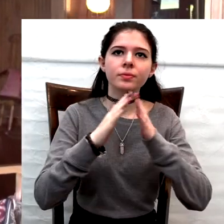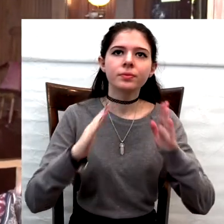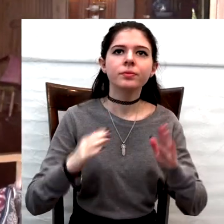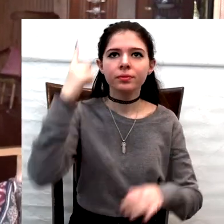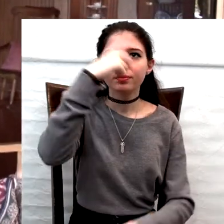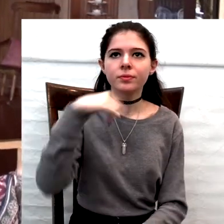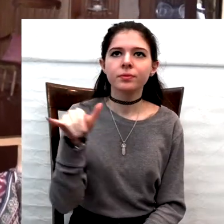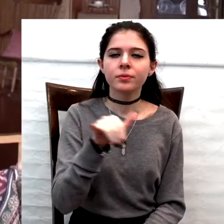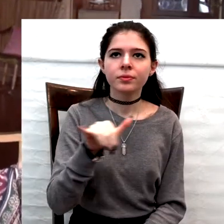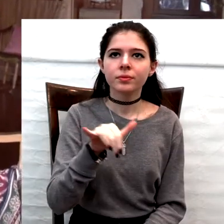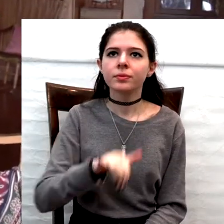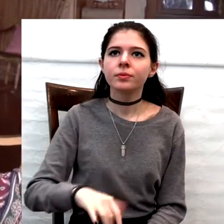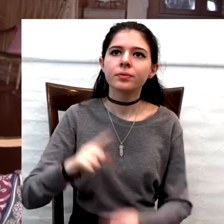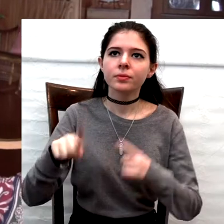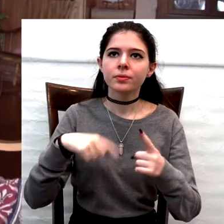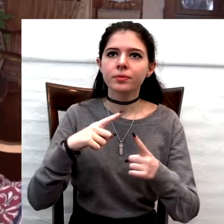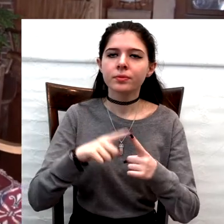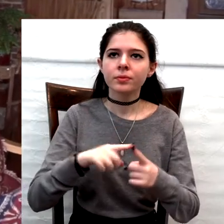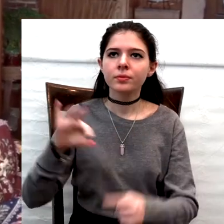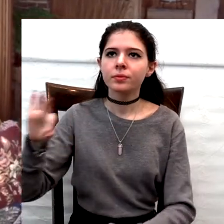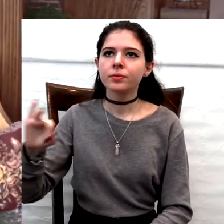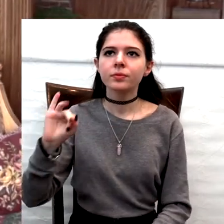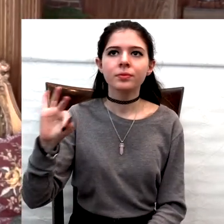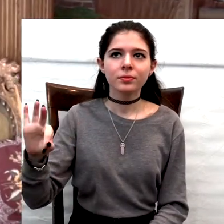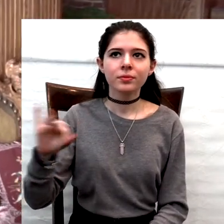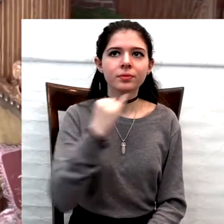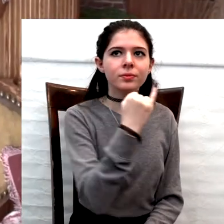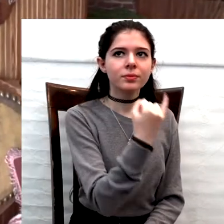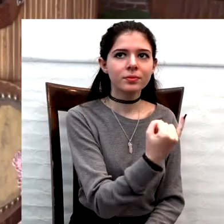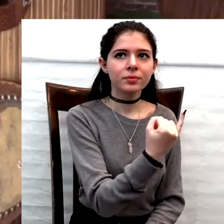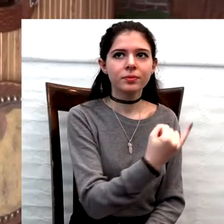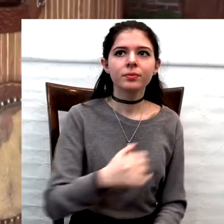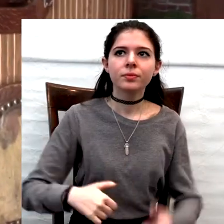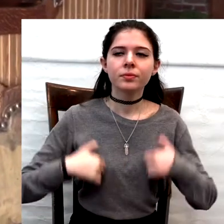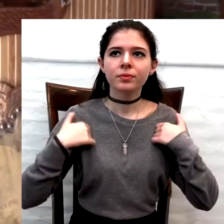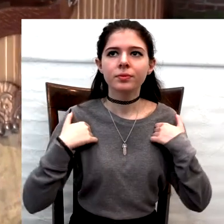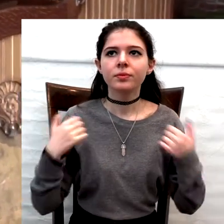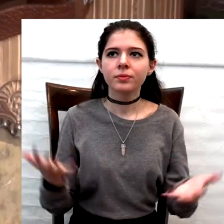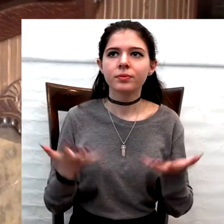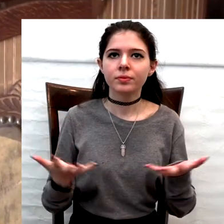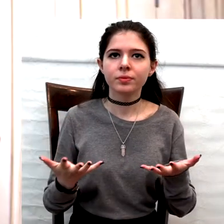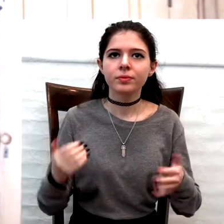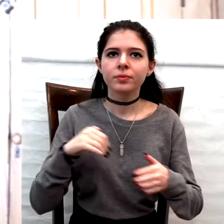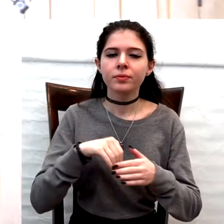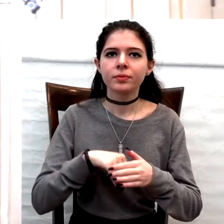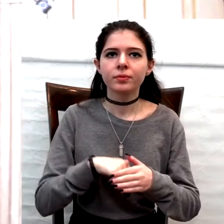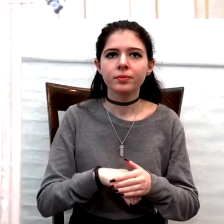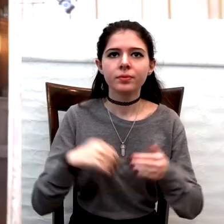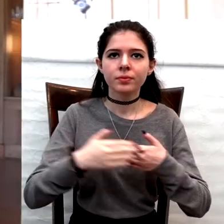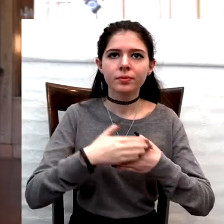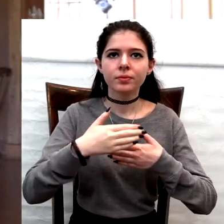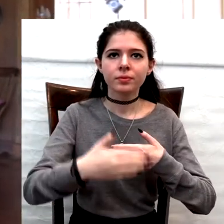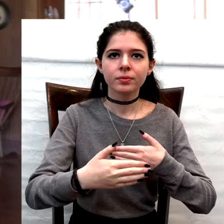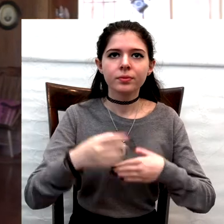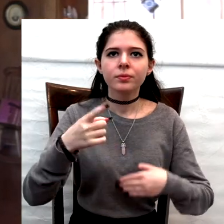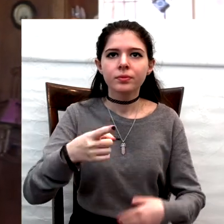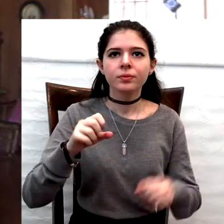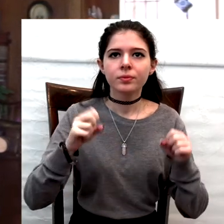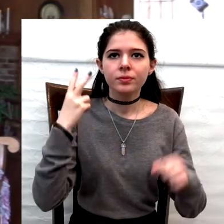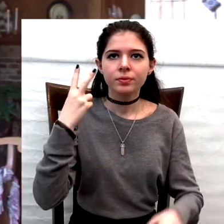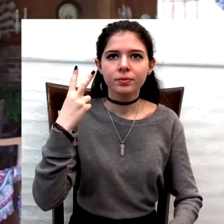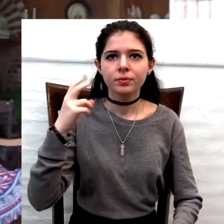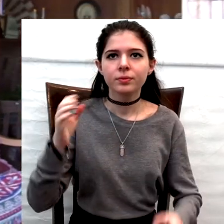Once inside, you are transported back to the 1913 configuration of the house. Back when it was Frank and Ivy's home.